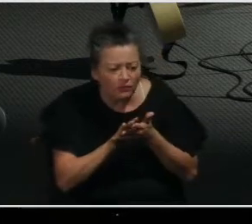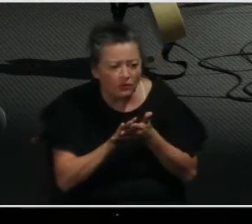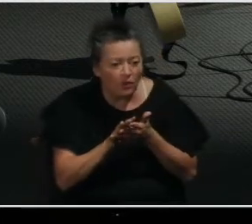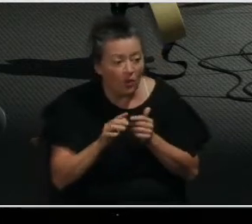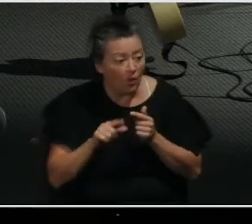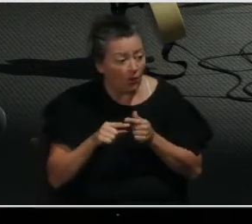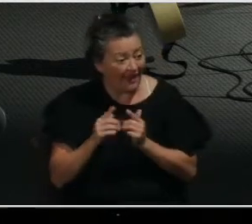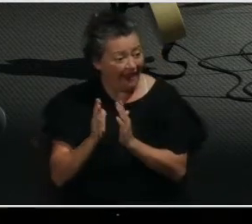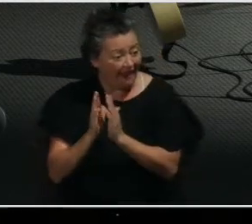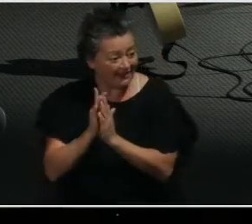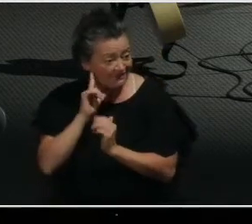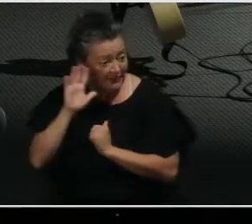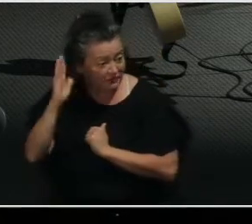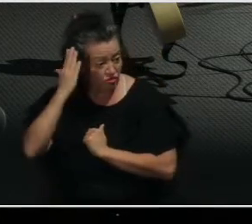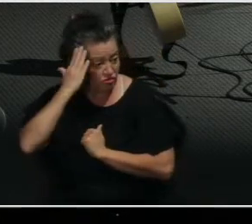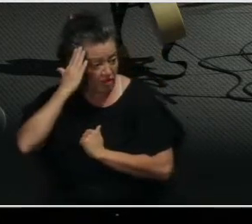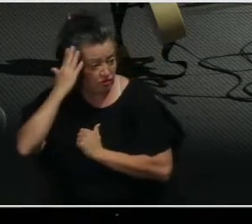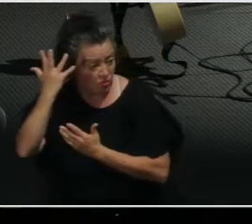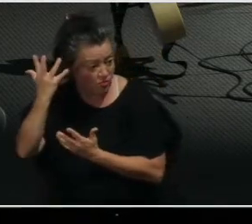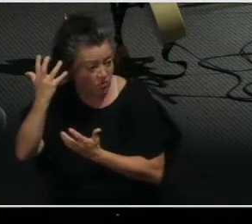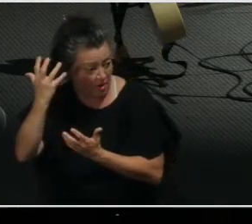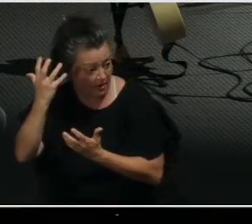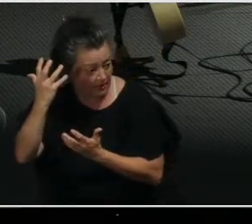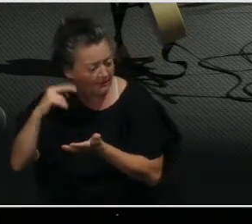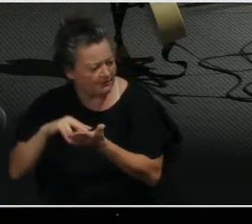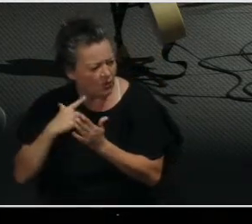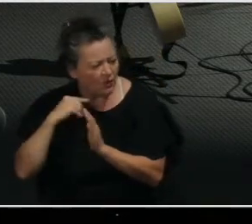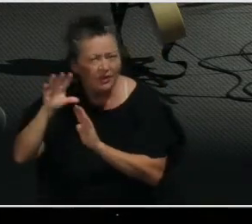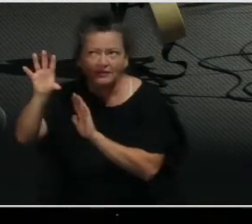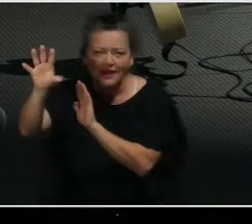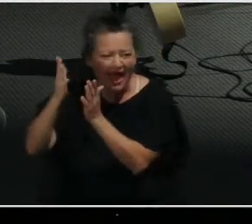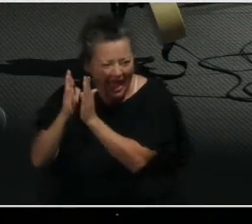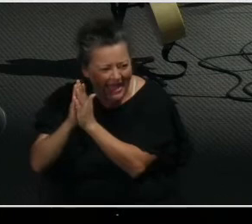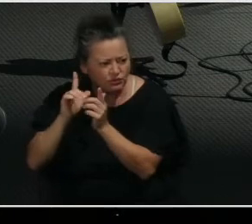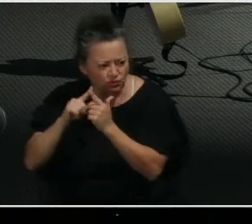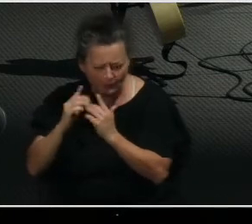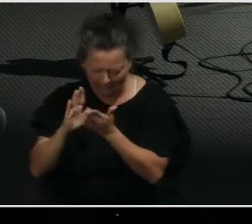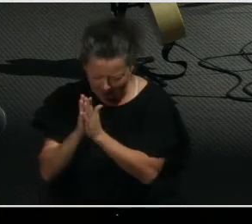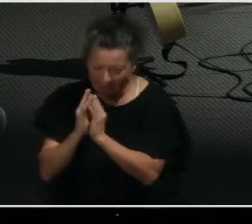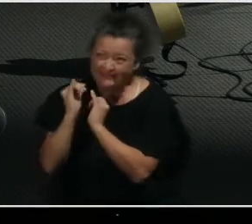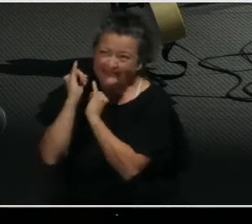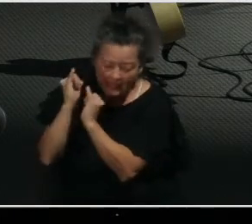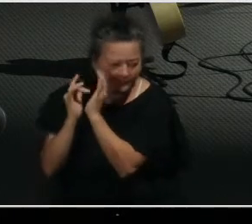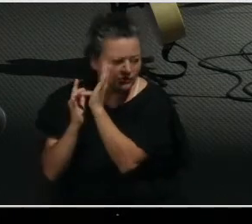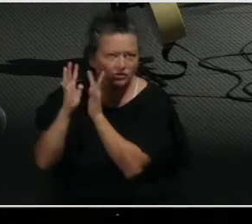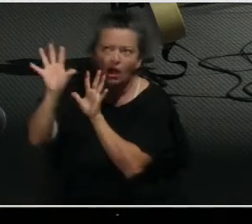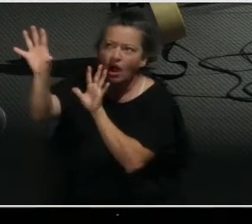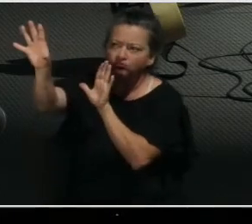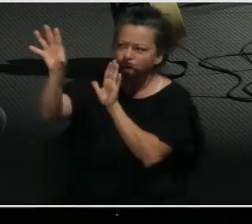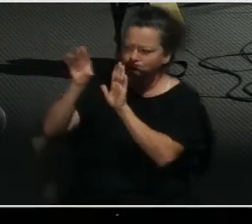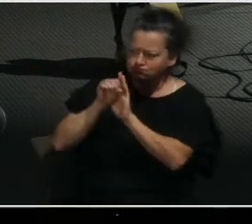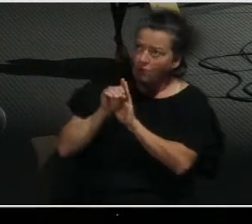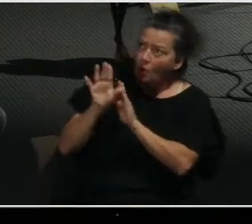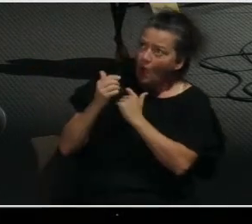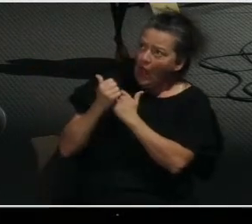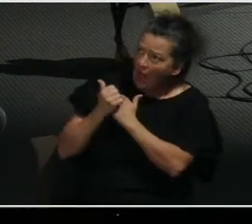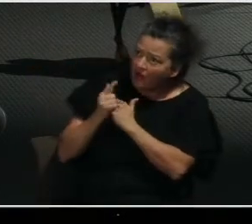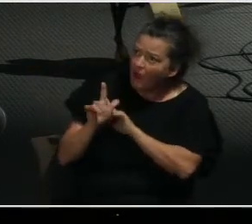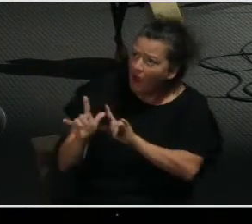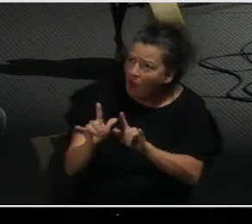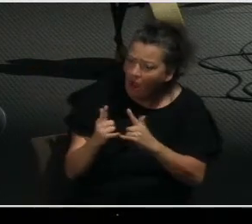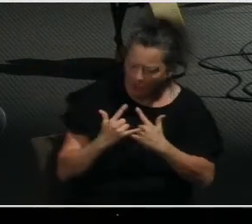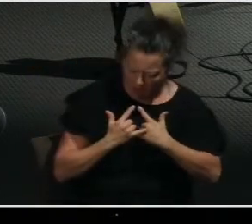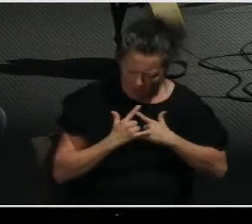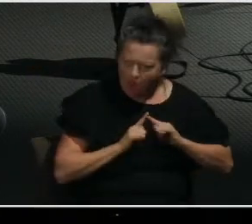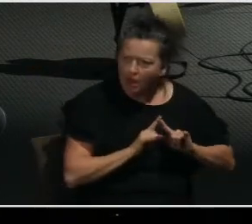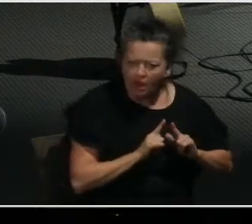and see change in some of these areas of the fruit of the Spirit. And that is evidence of the Spirit's work